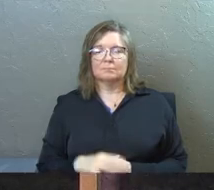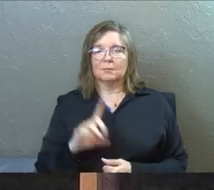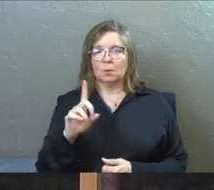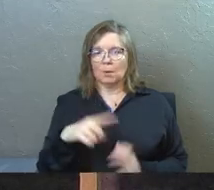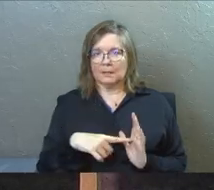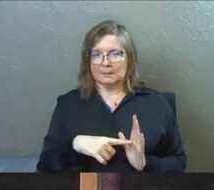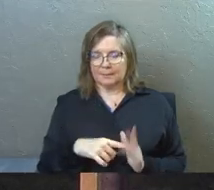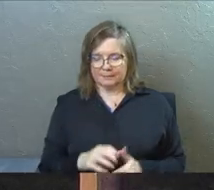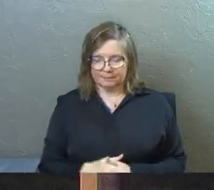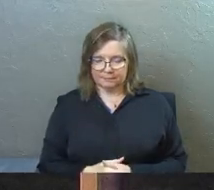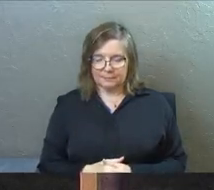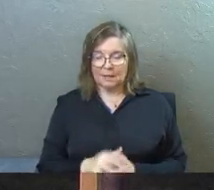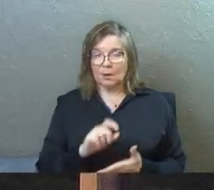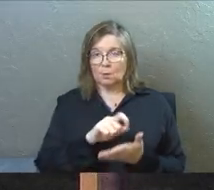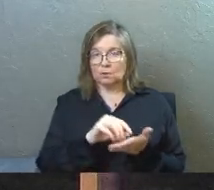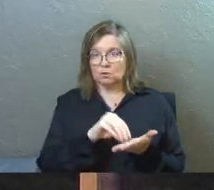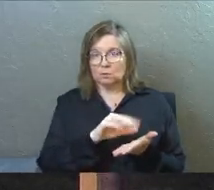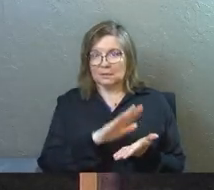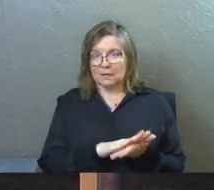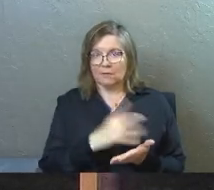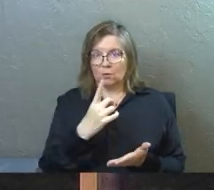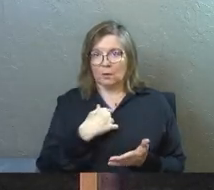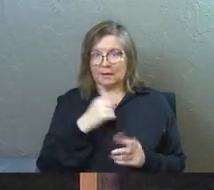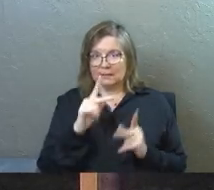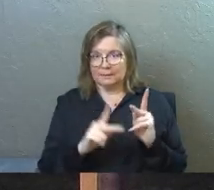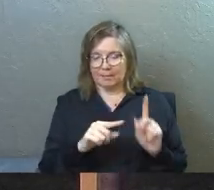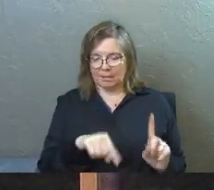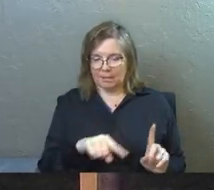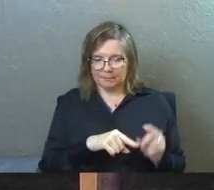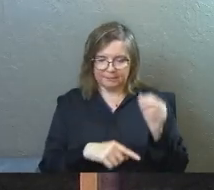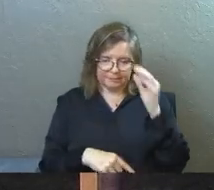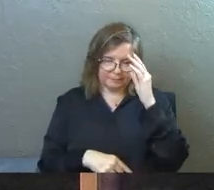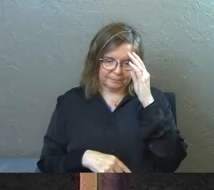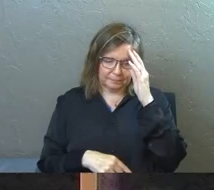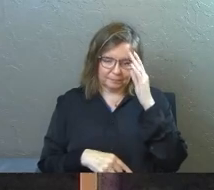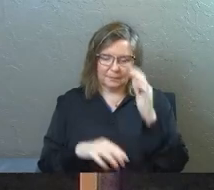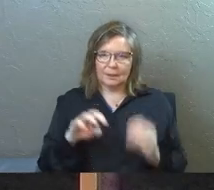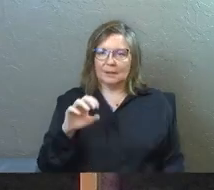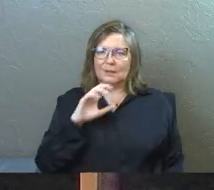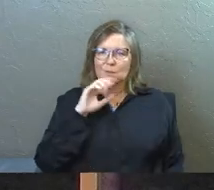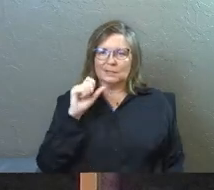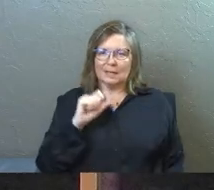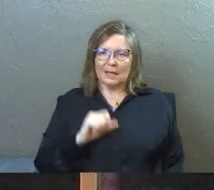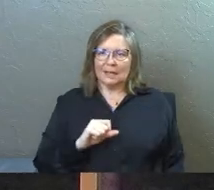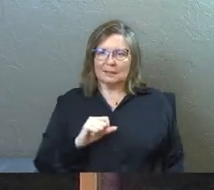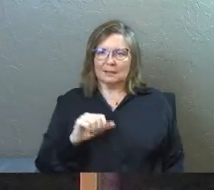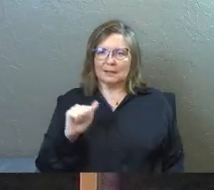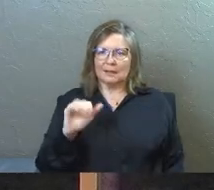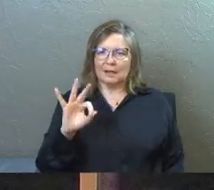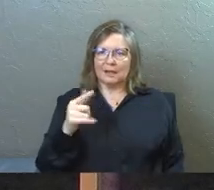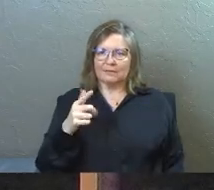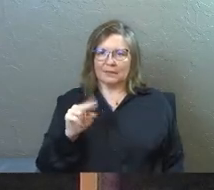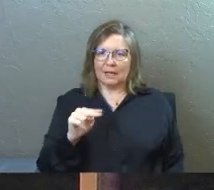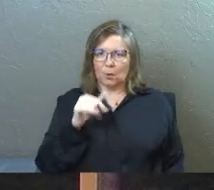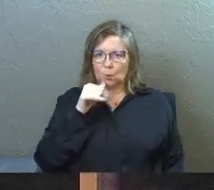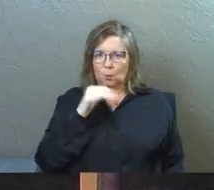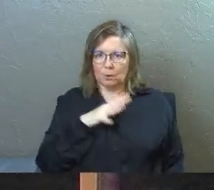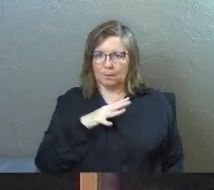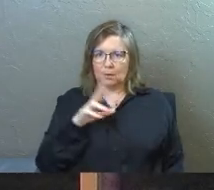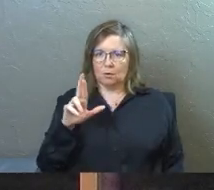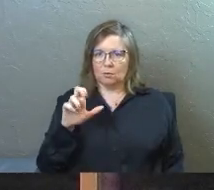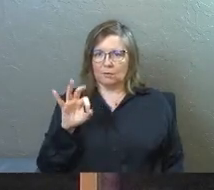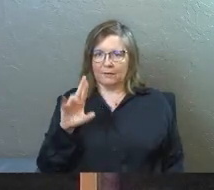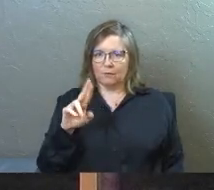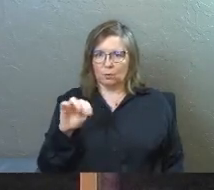Here's one example that was written down from one of these folks. This was an elderly Afghan woman, was a